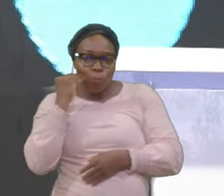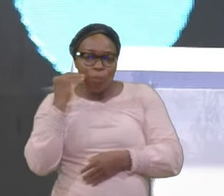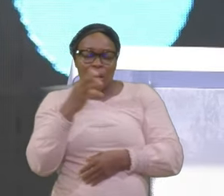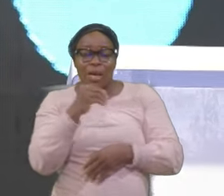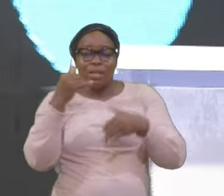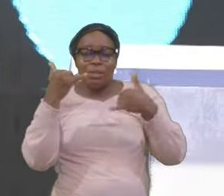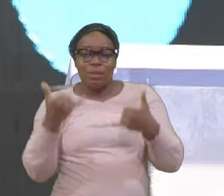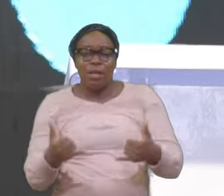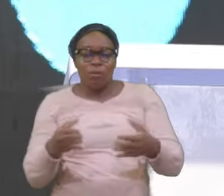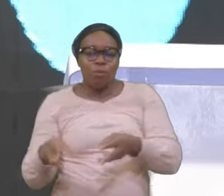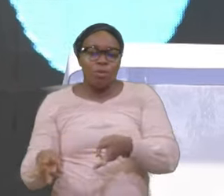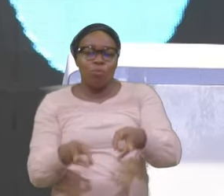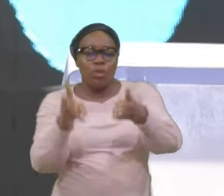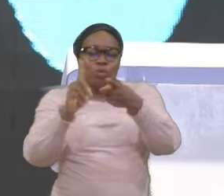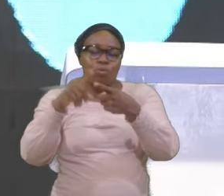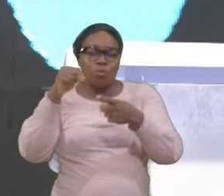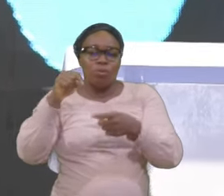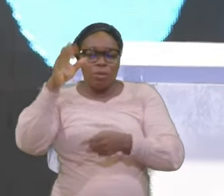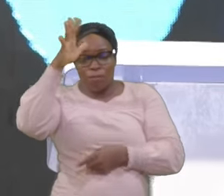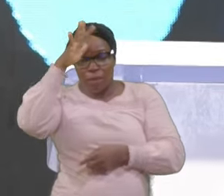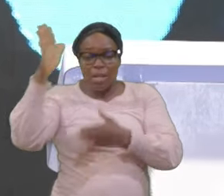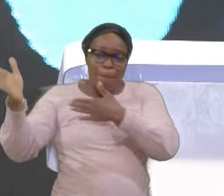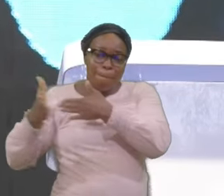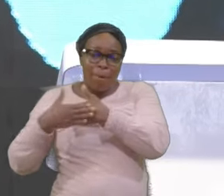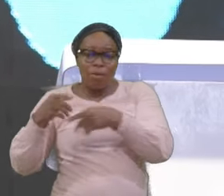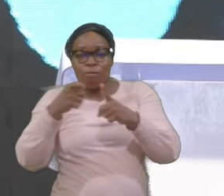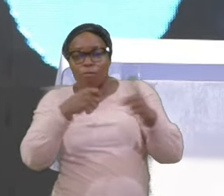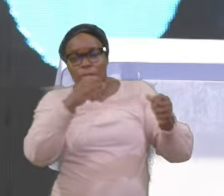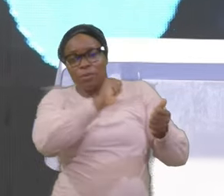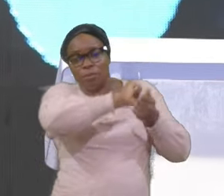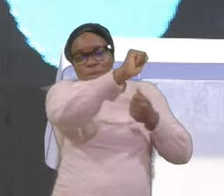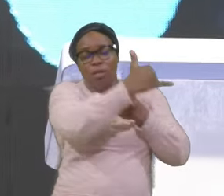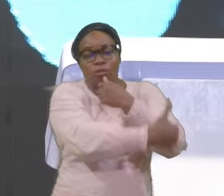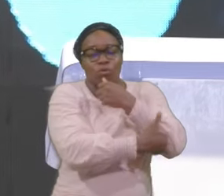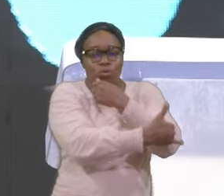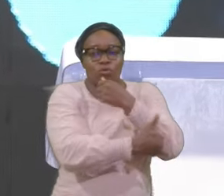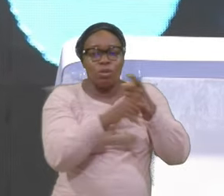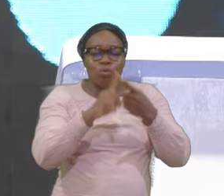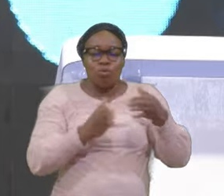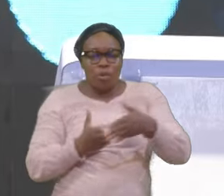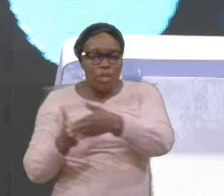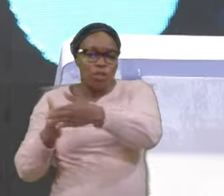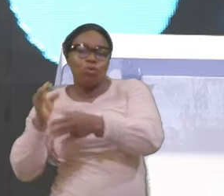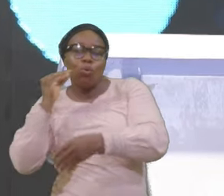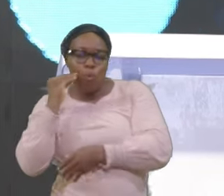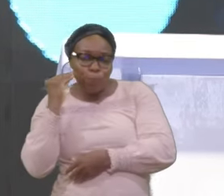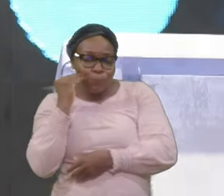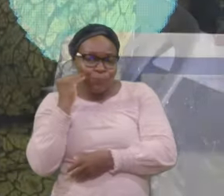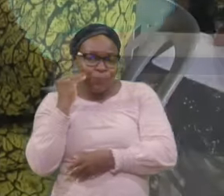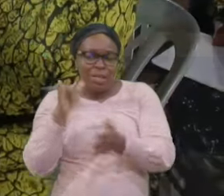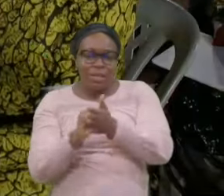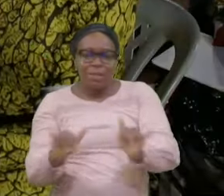To the Far country That same Road Will lead Me home That same Road